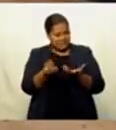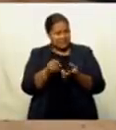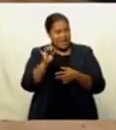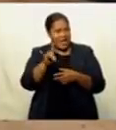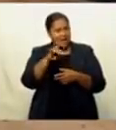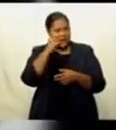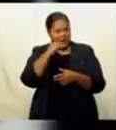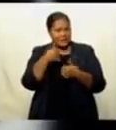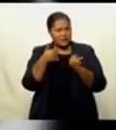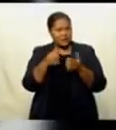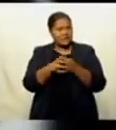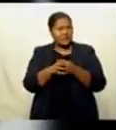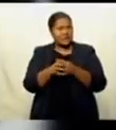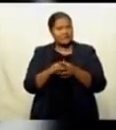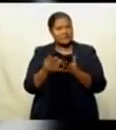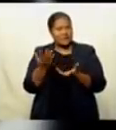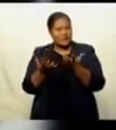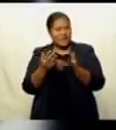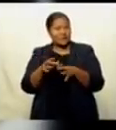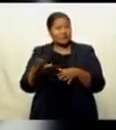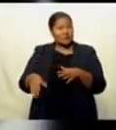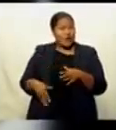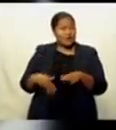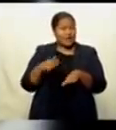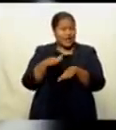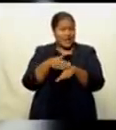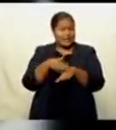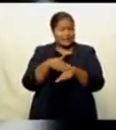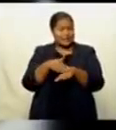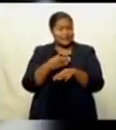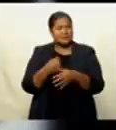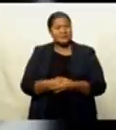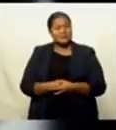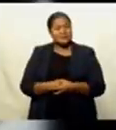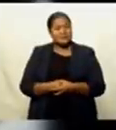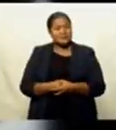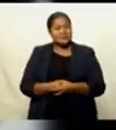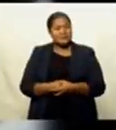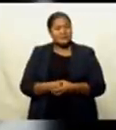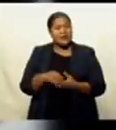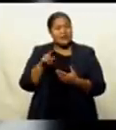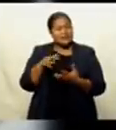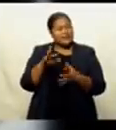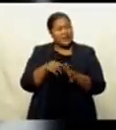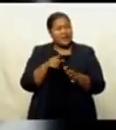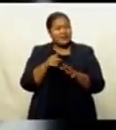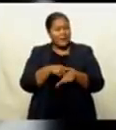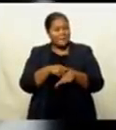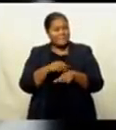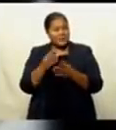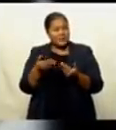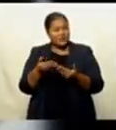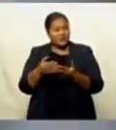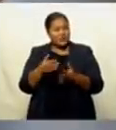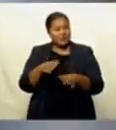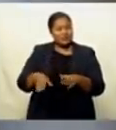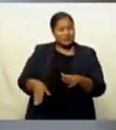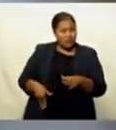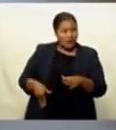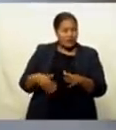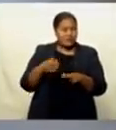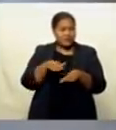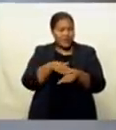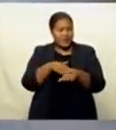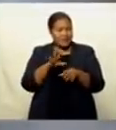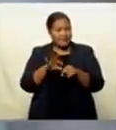And don't forget cats, they can also peacefully coexist, but it's best to take time introducing a dog and cat to make sure